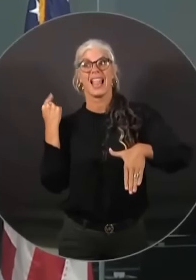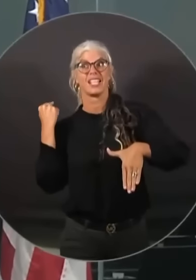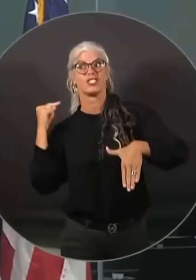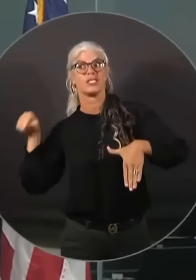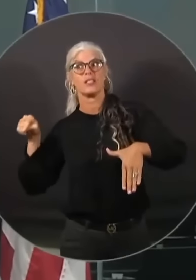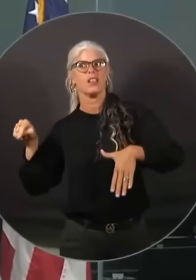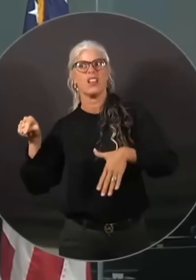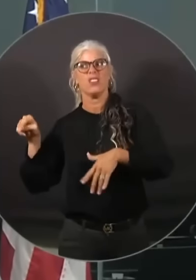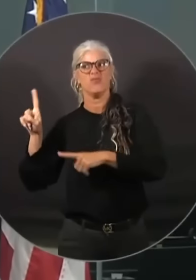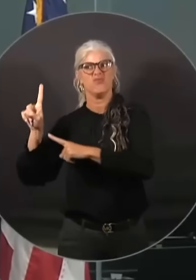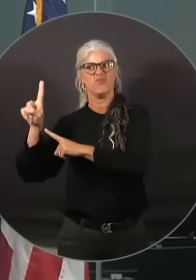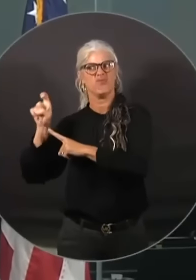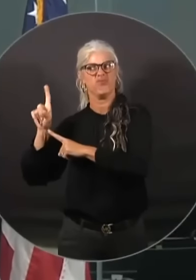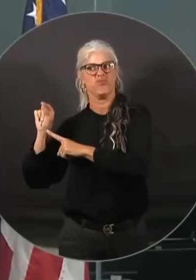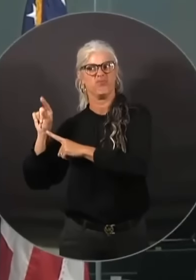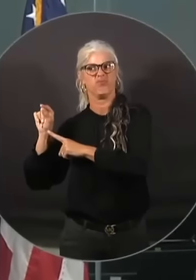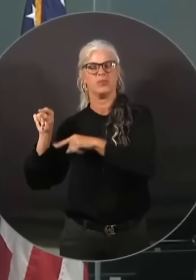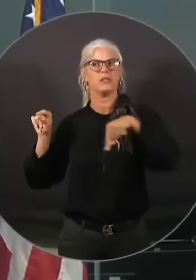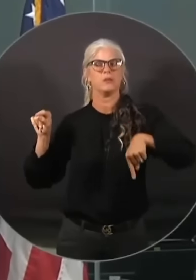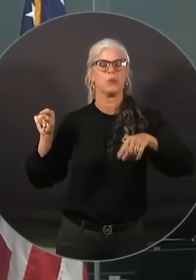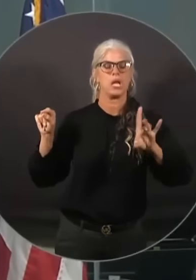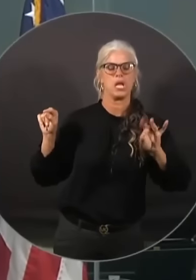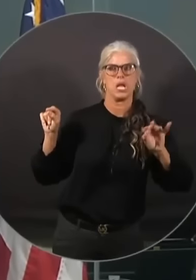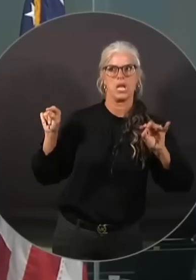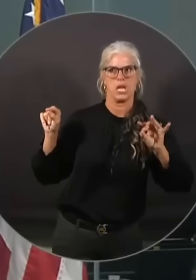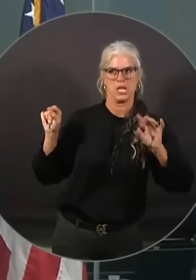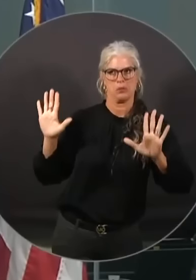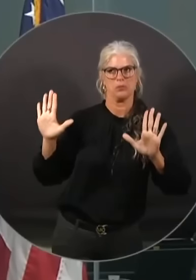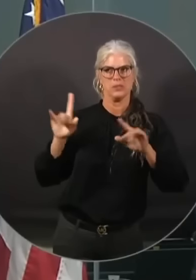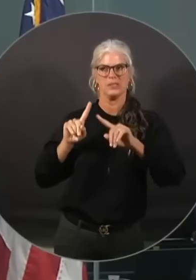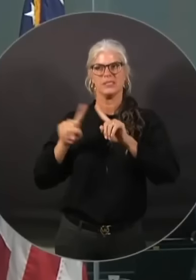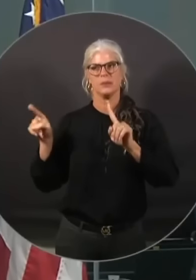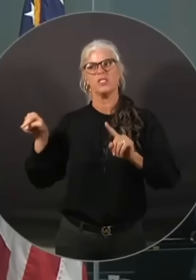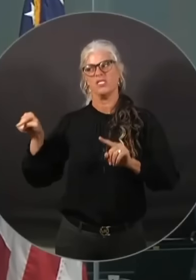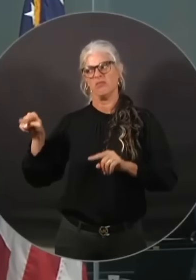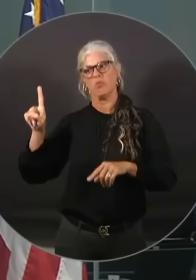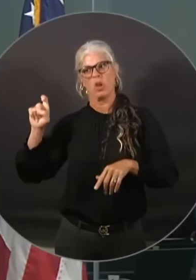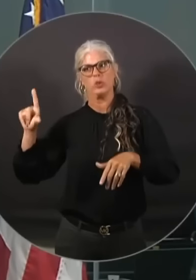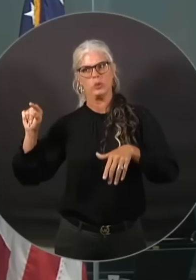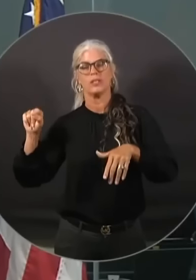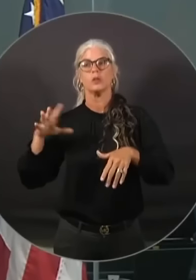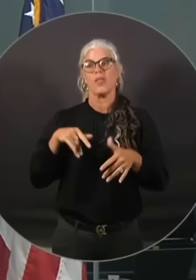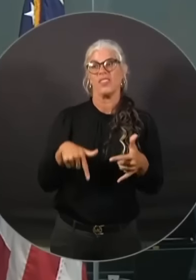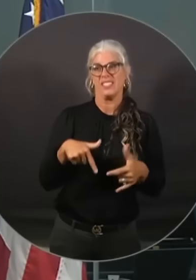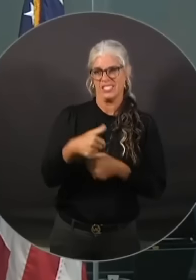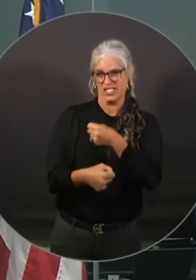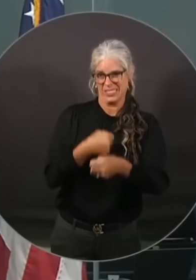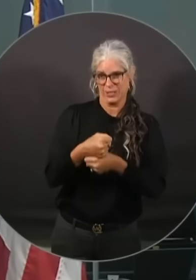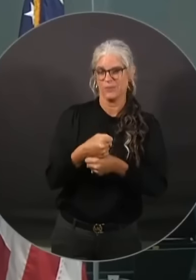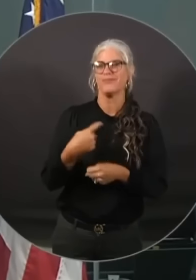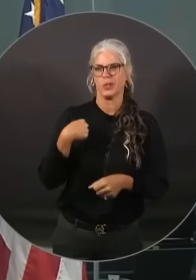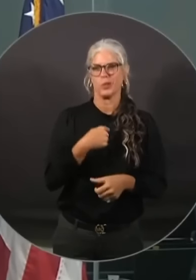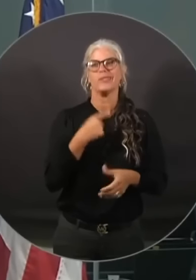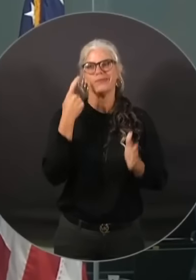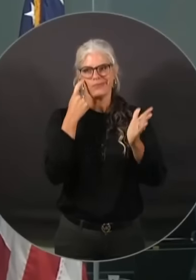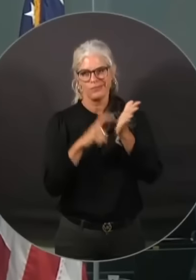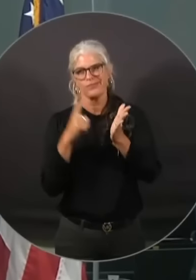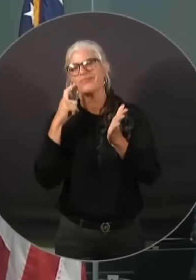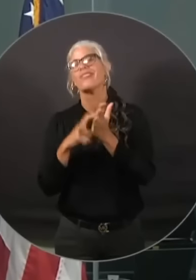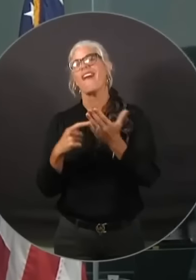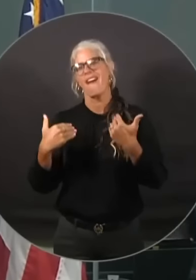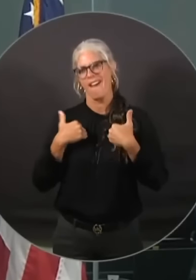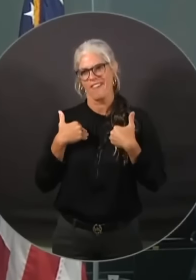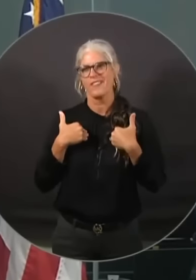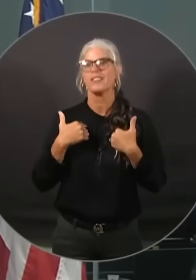120 mph in sustained winds. We have seen significant storm surge. We have